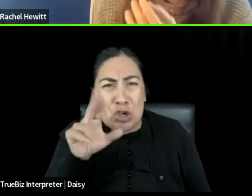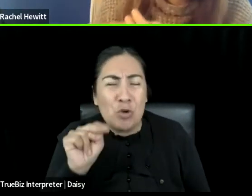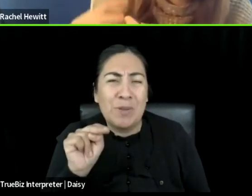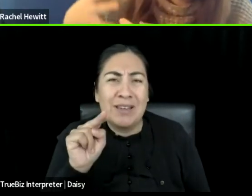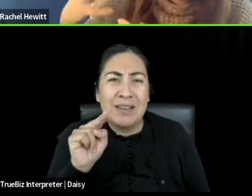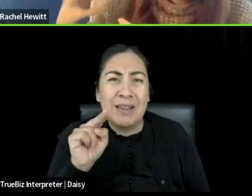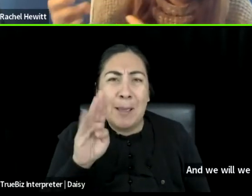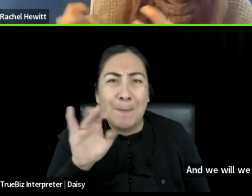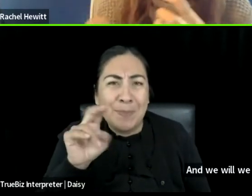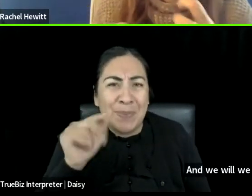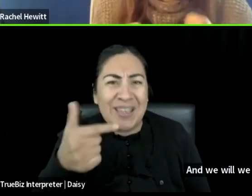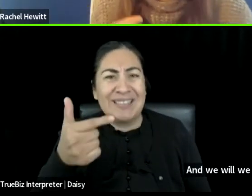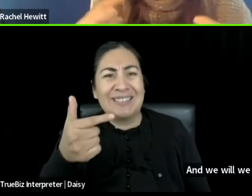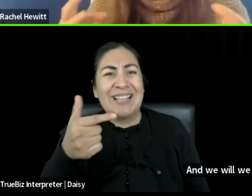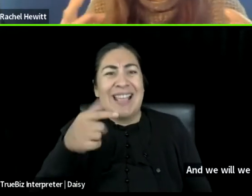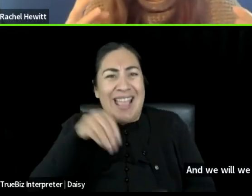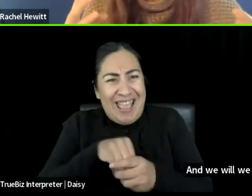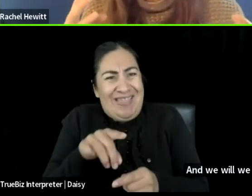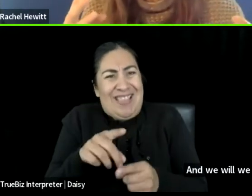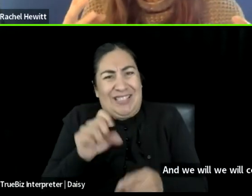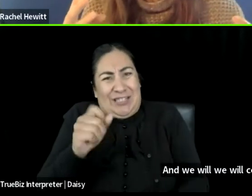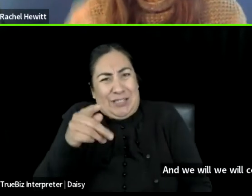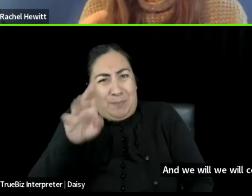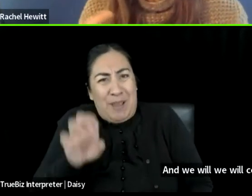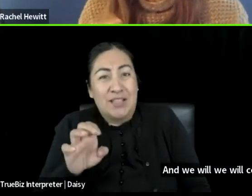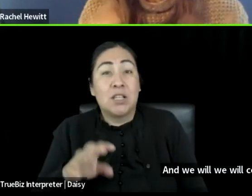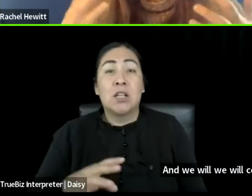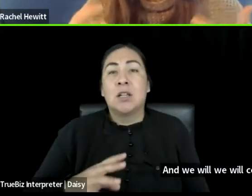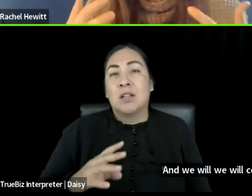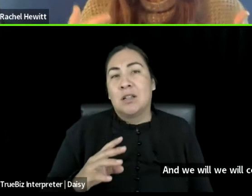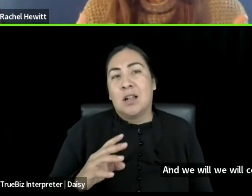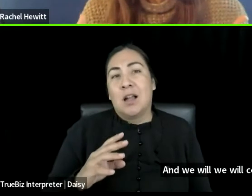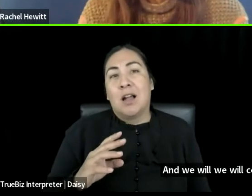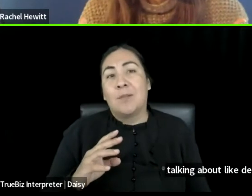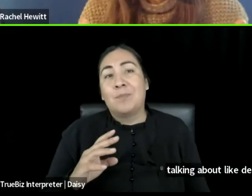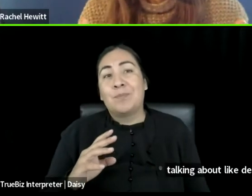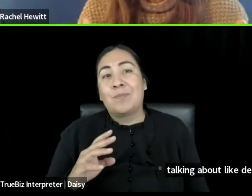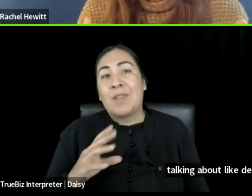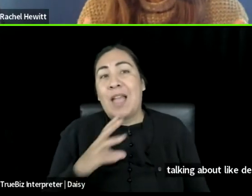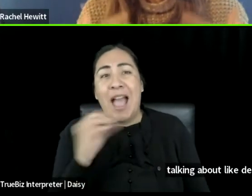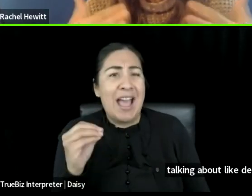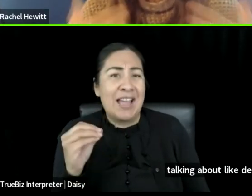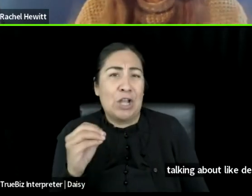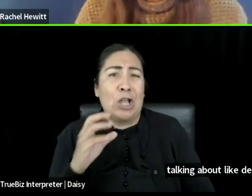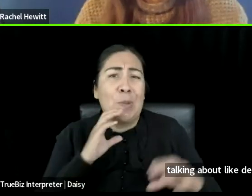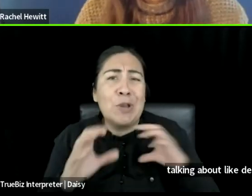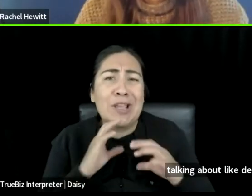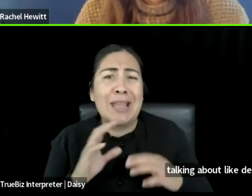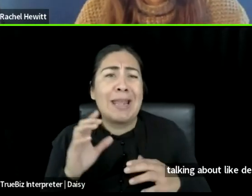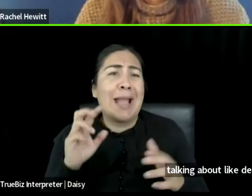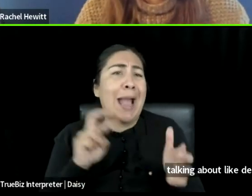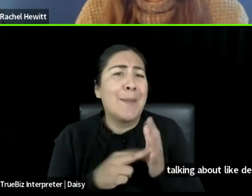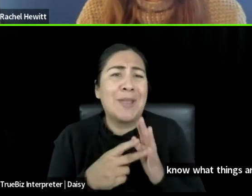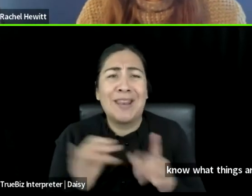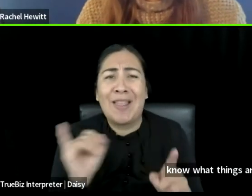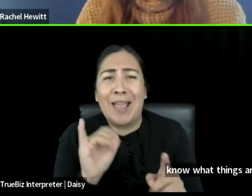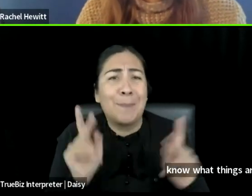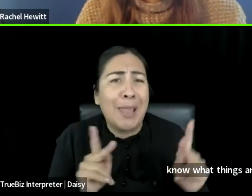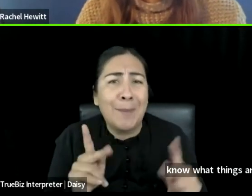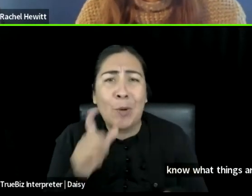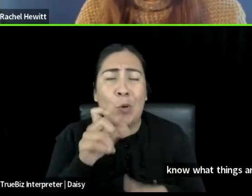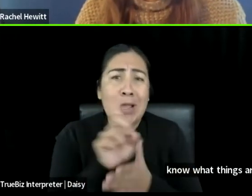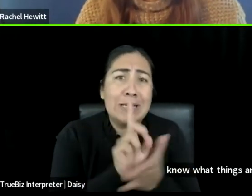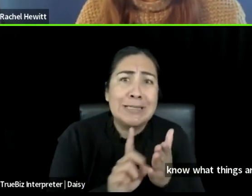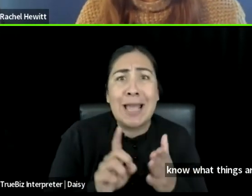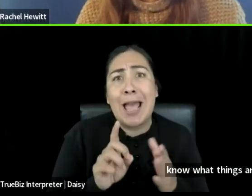folks talk about like design and crew and talking about, you know, well, things are already stressed. They're already distressed.